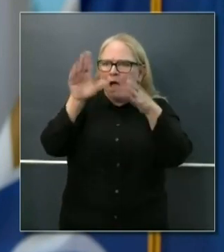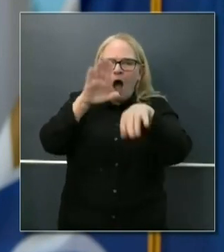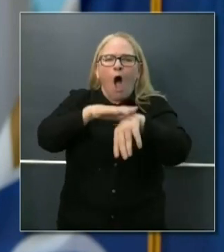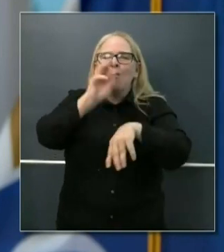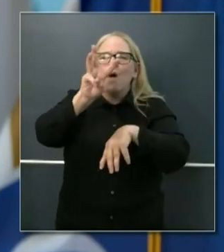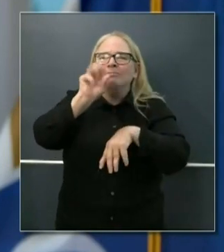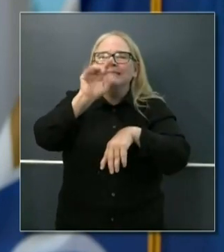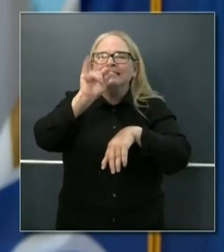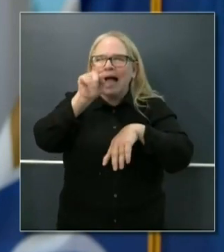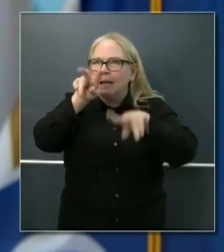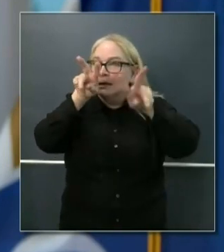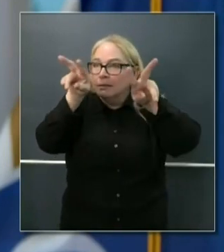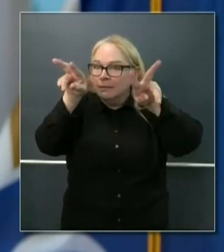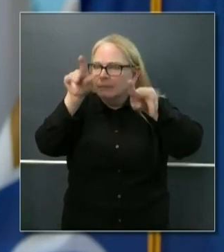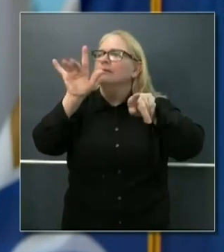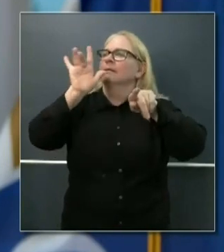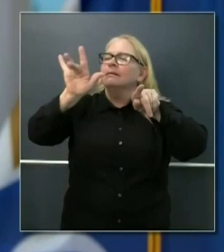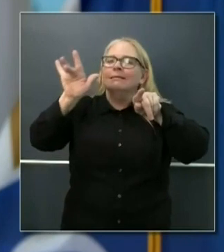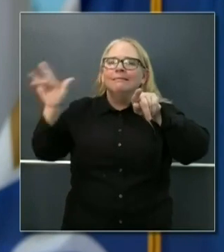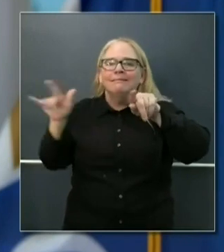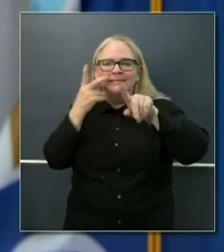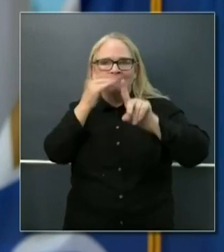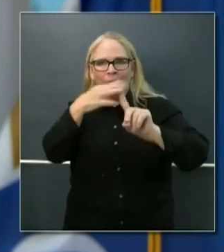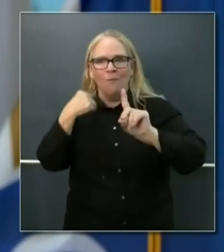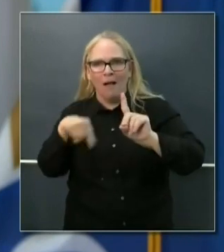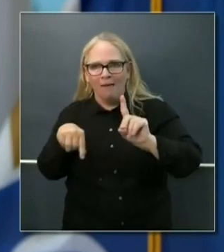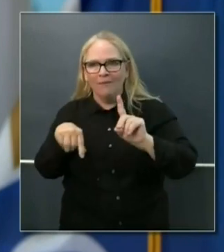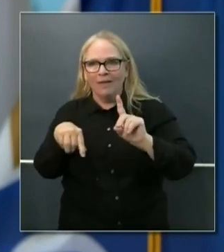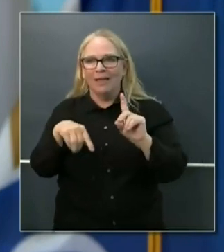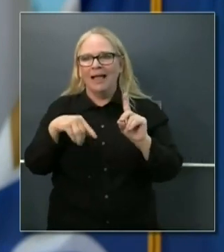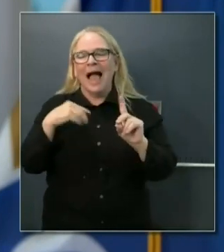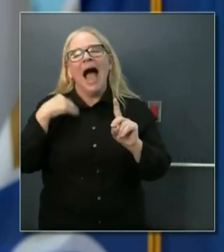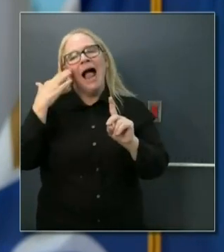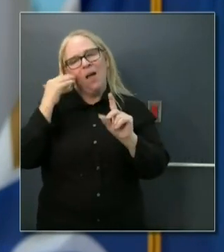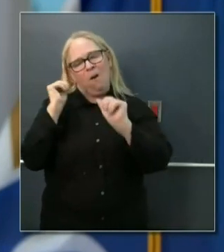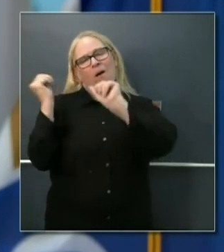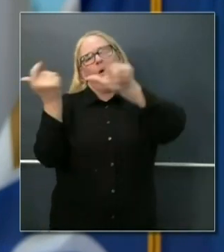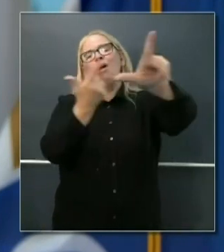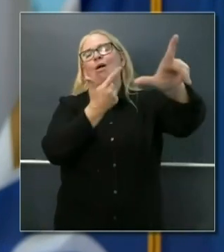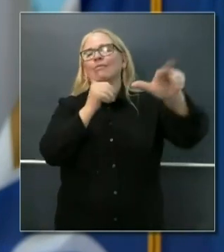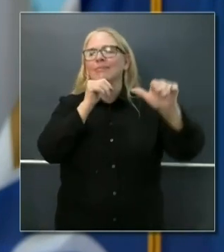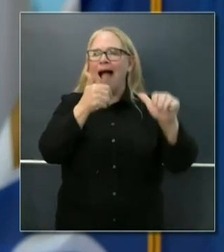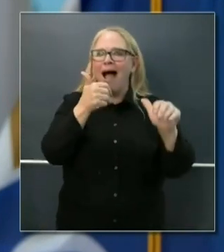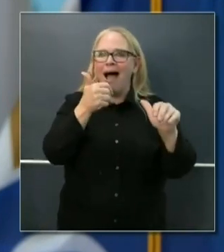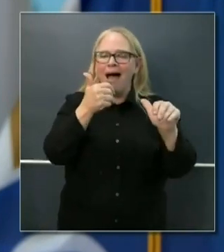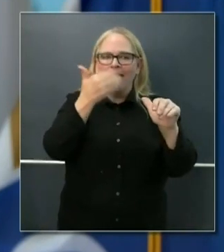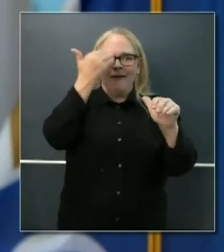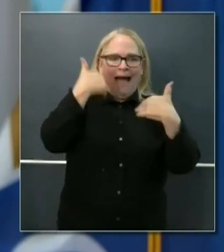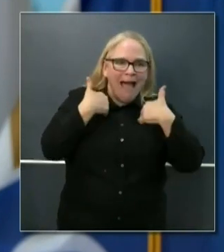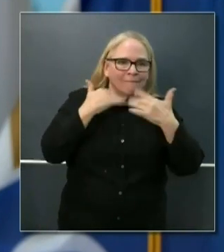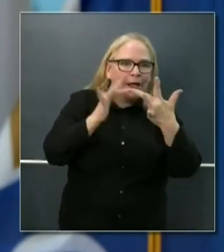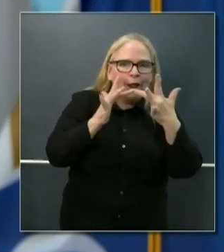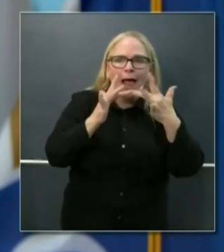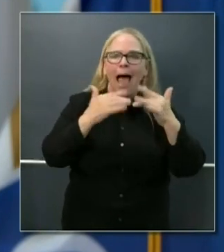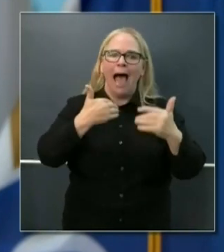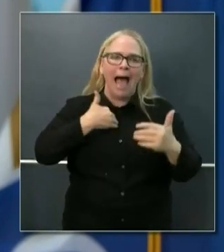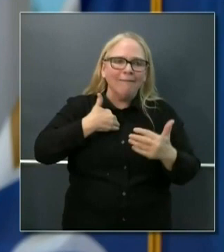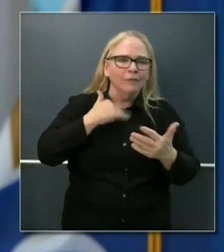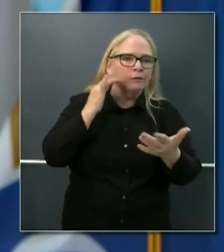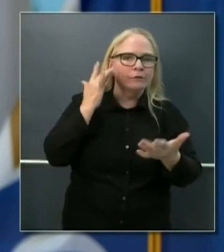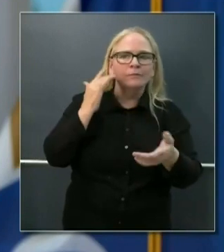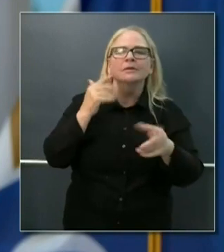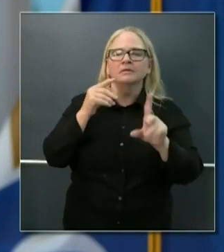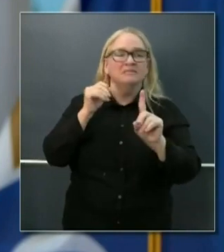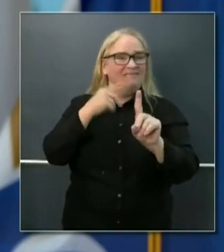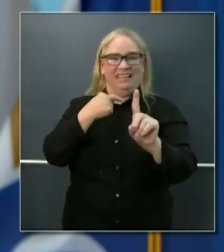not naive that everybody has access to the Internet or even the 2-1-1 call centers, so we'll be doing a lot of outreach in